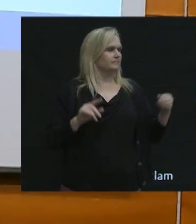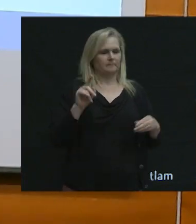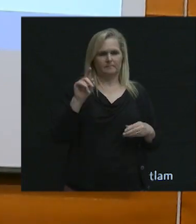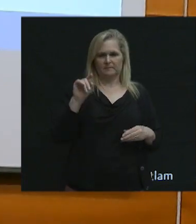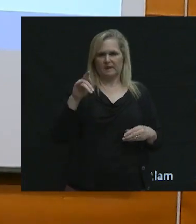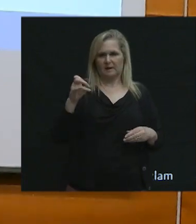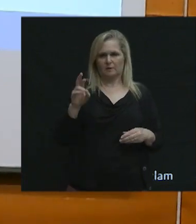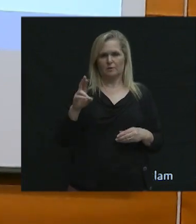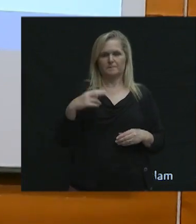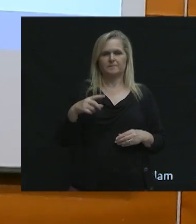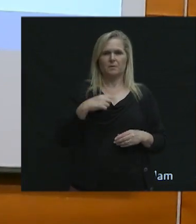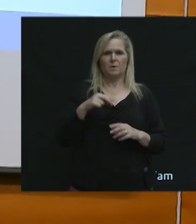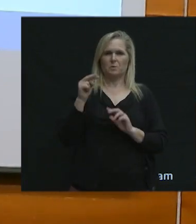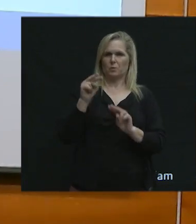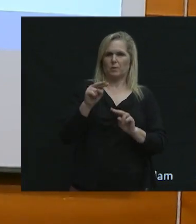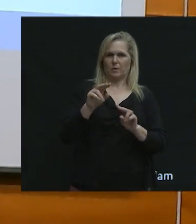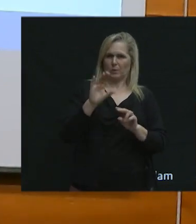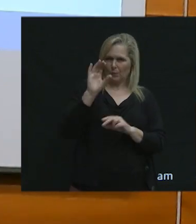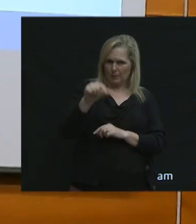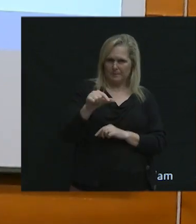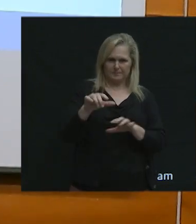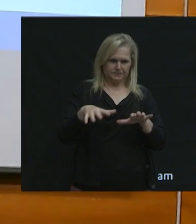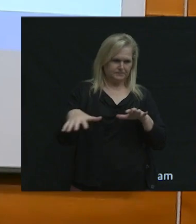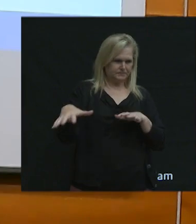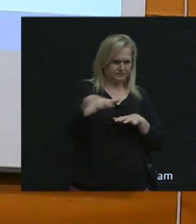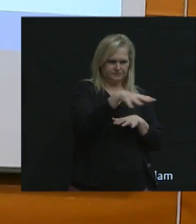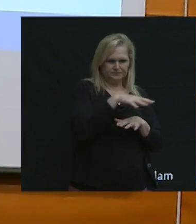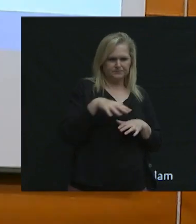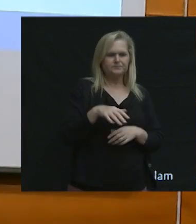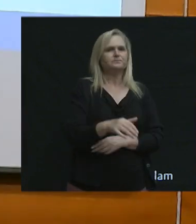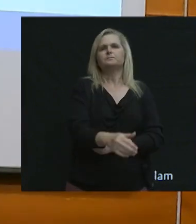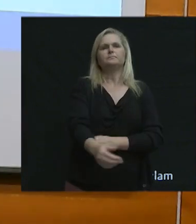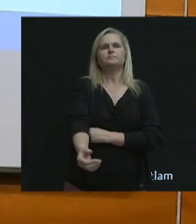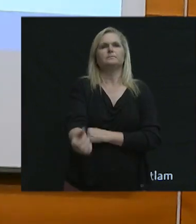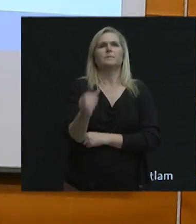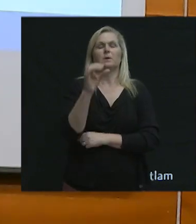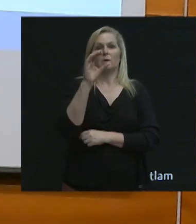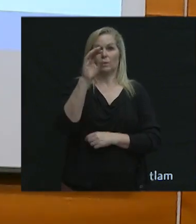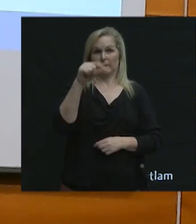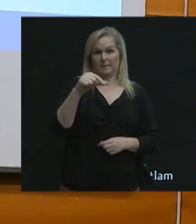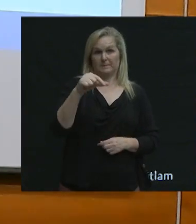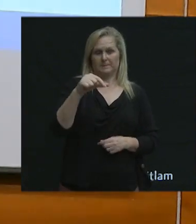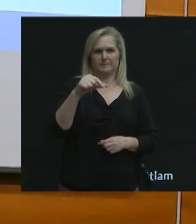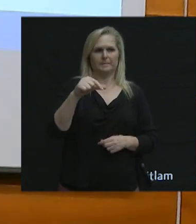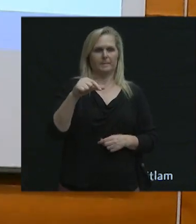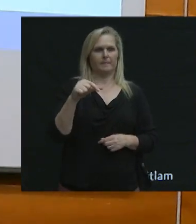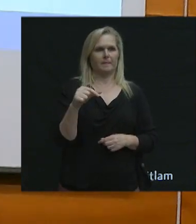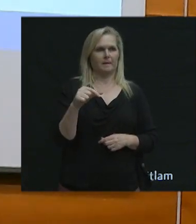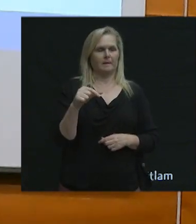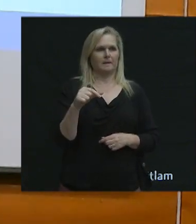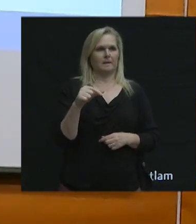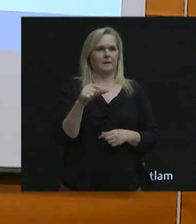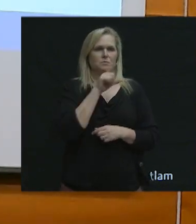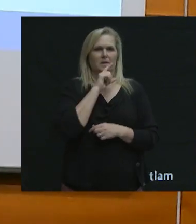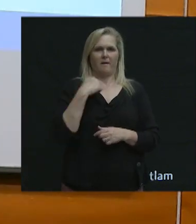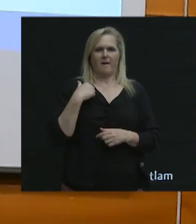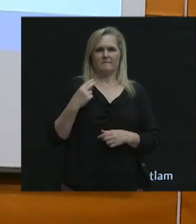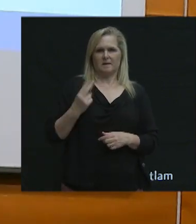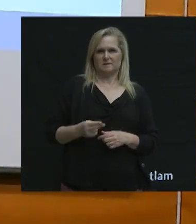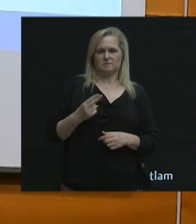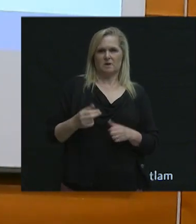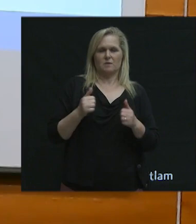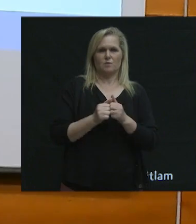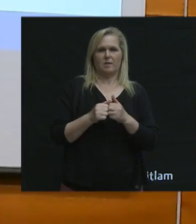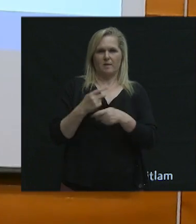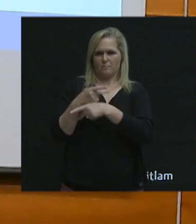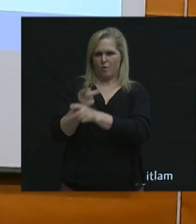When we were looking at Coquitlam and writing our proposal, actually, Coquitlam, I mean, it's got a significant history in goods